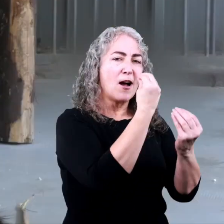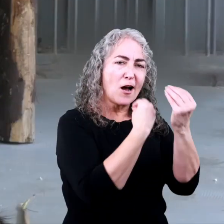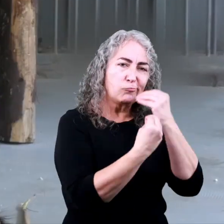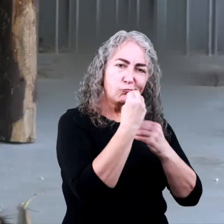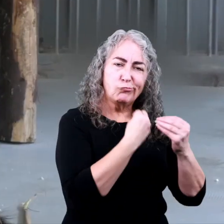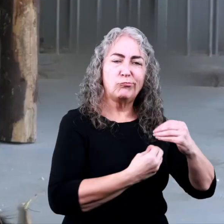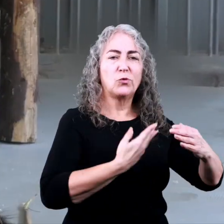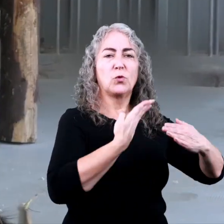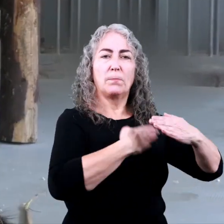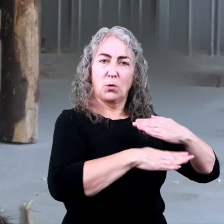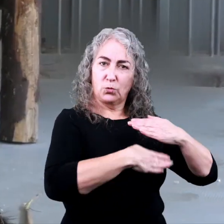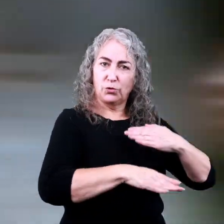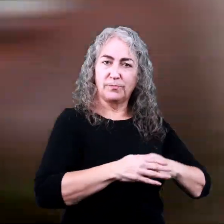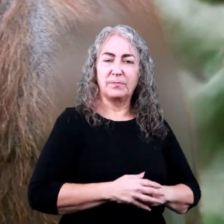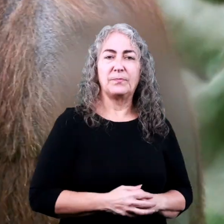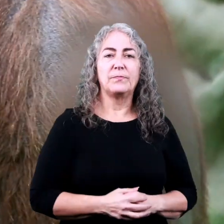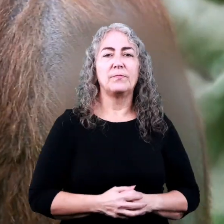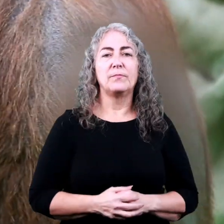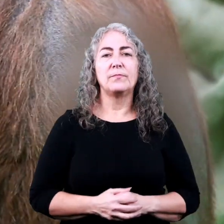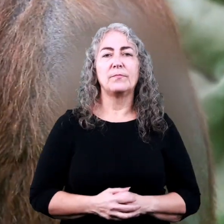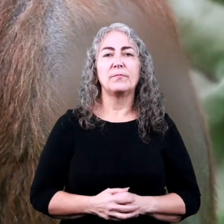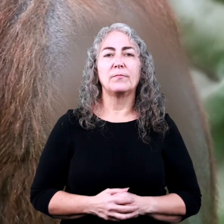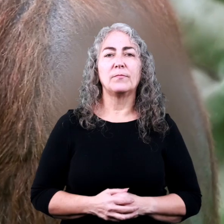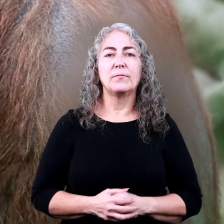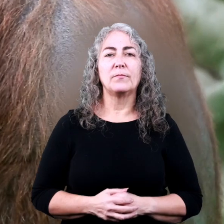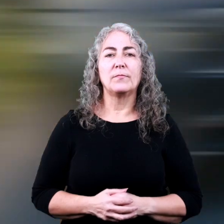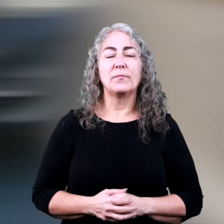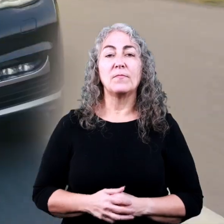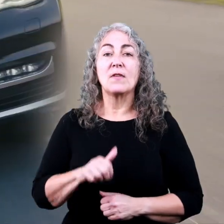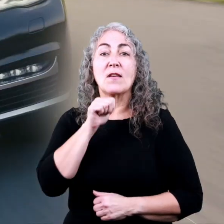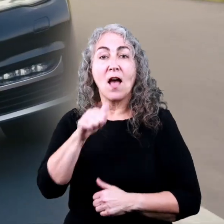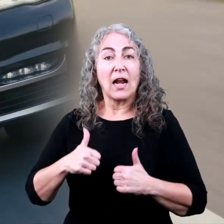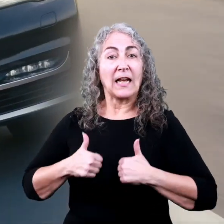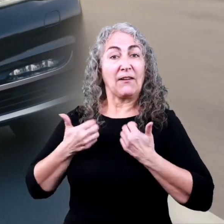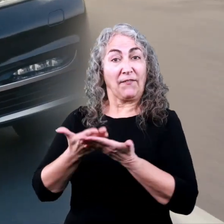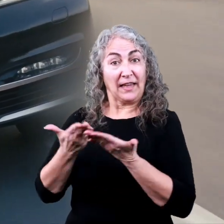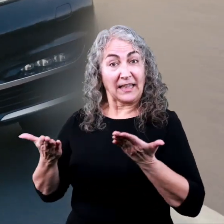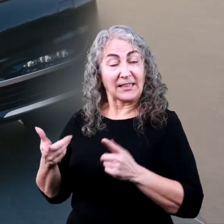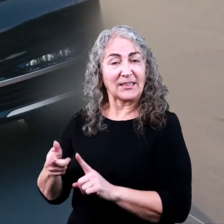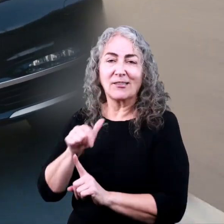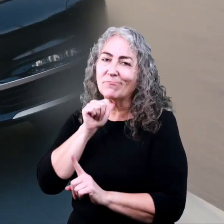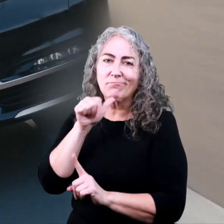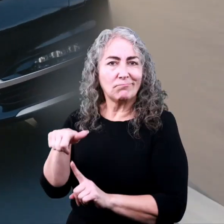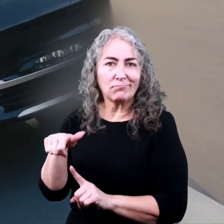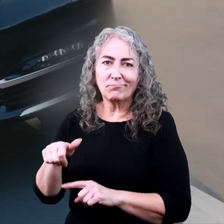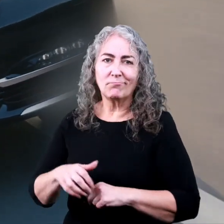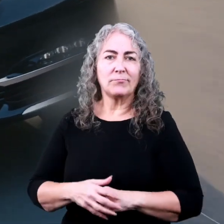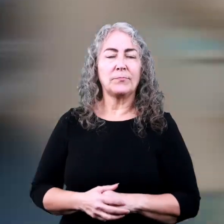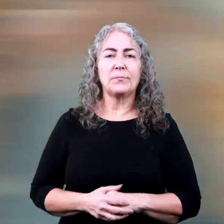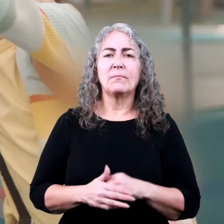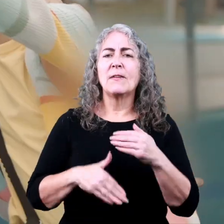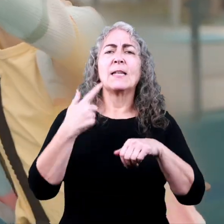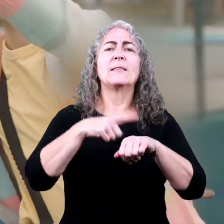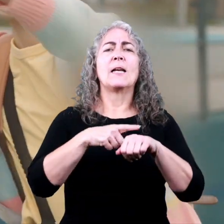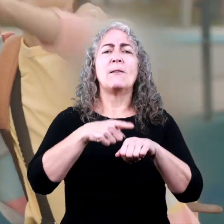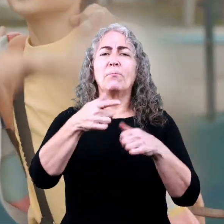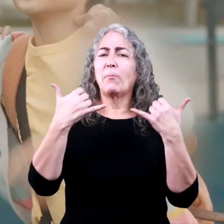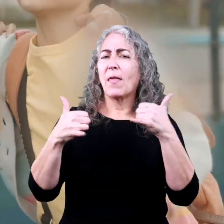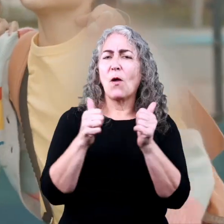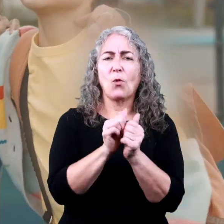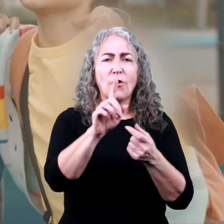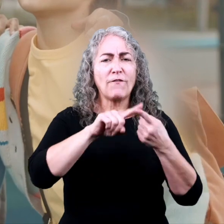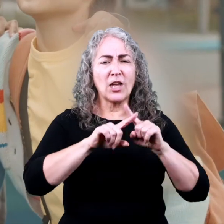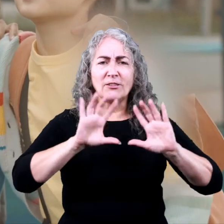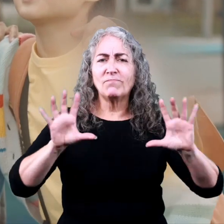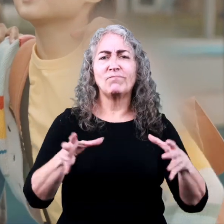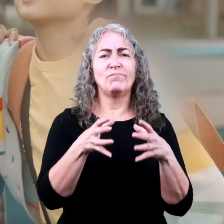take in nutrients, and reproduce Non-living things do not The next time you